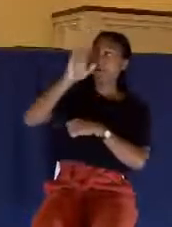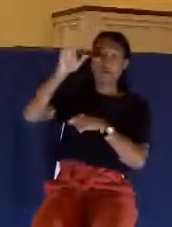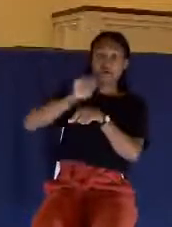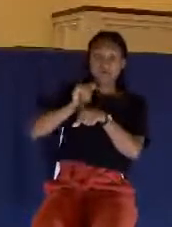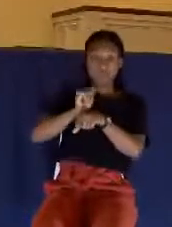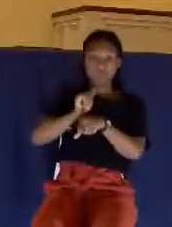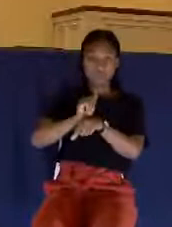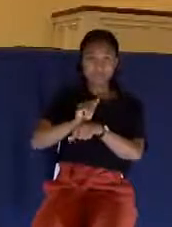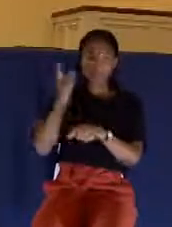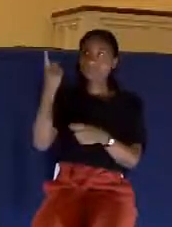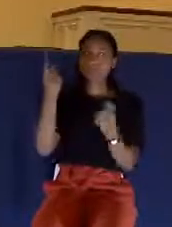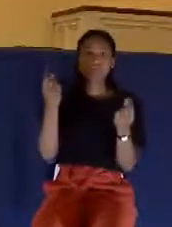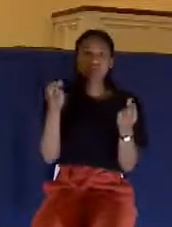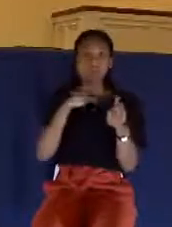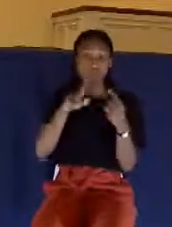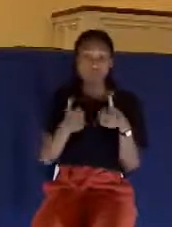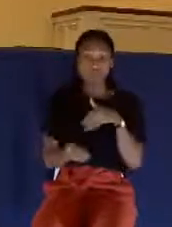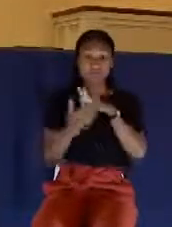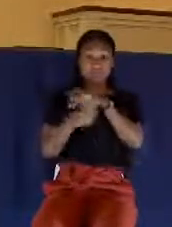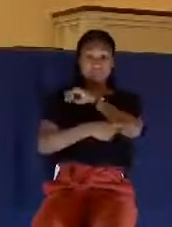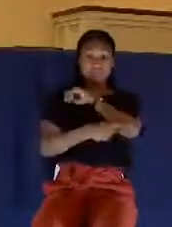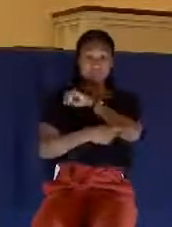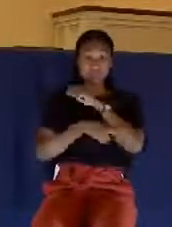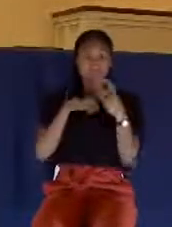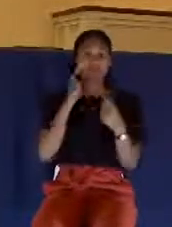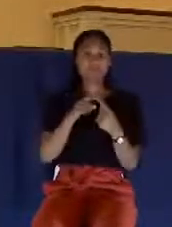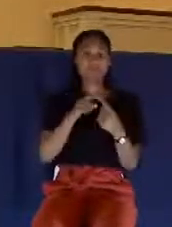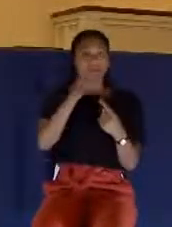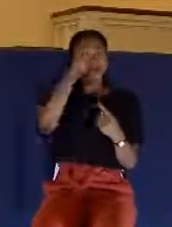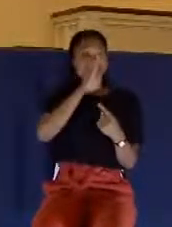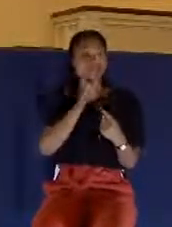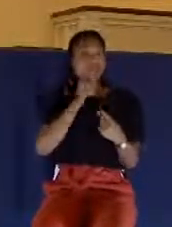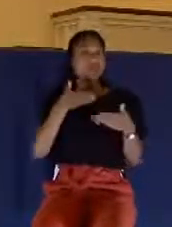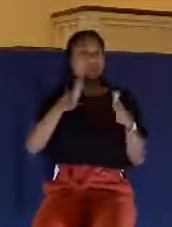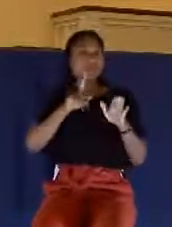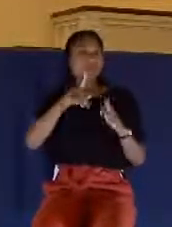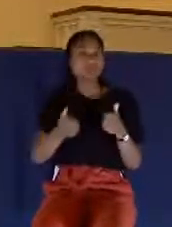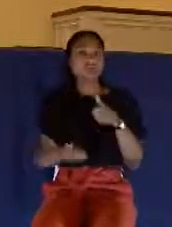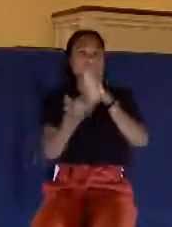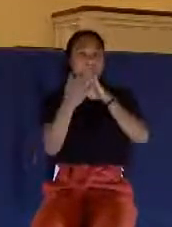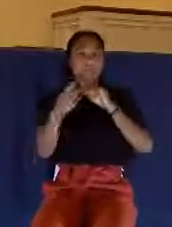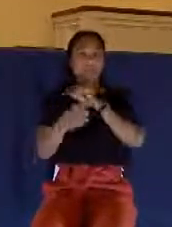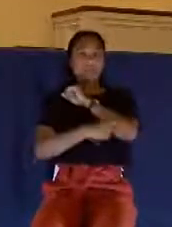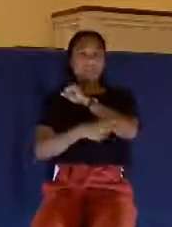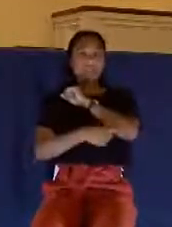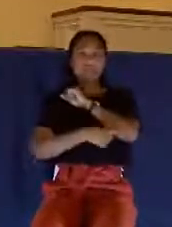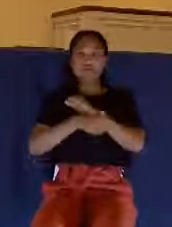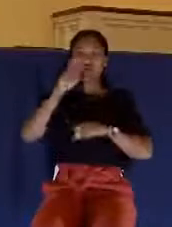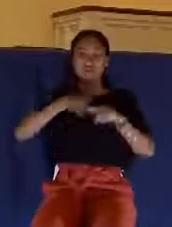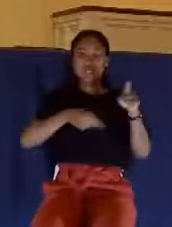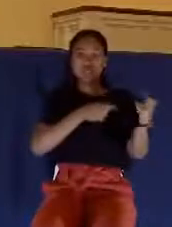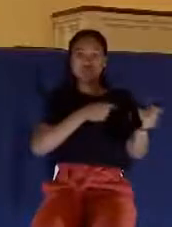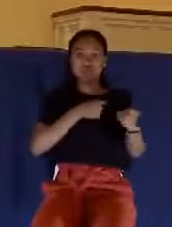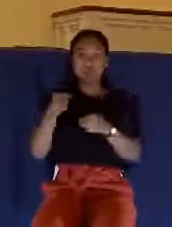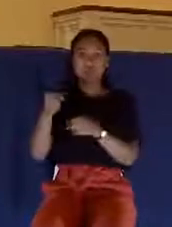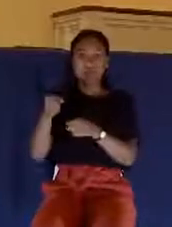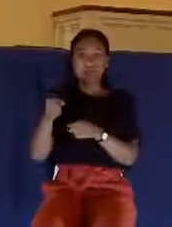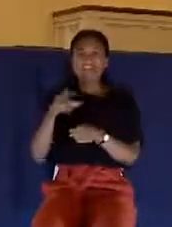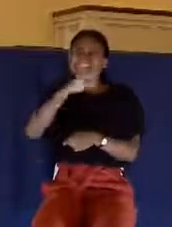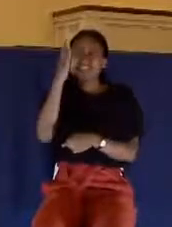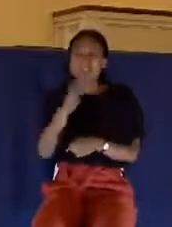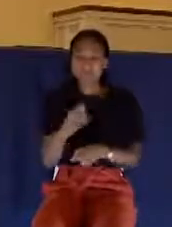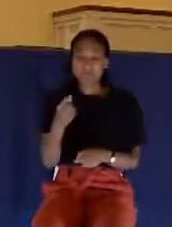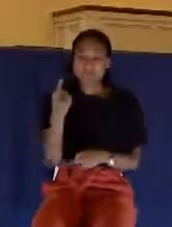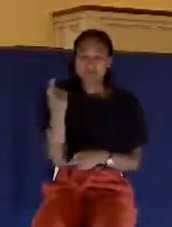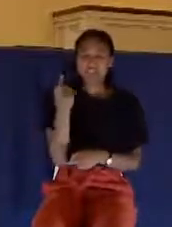What is God's role? Well, first of all, he never allows you to be attempted above what you're able. It's never something